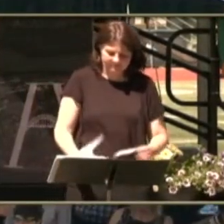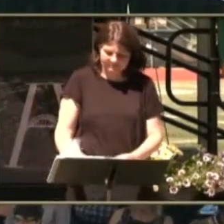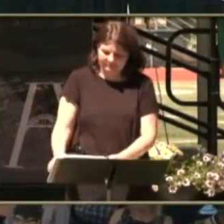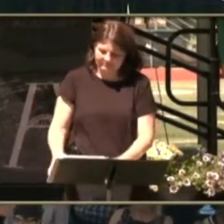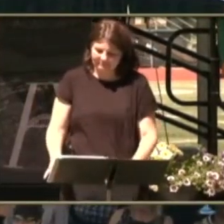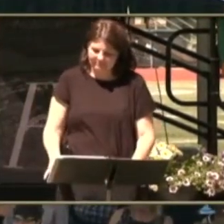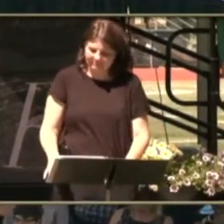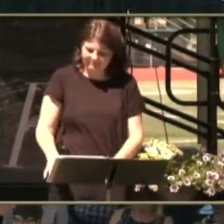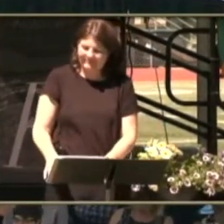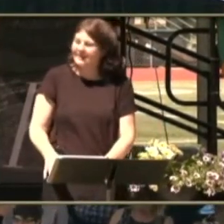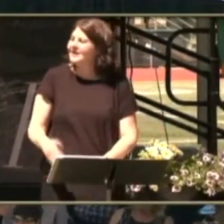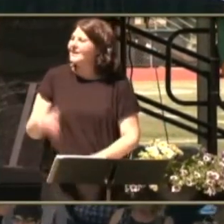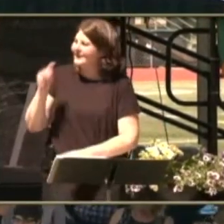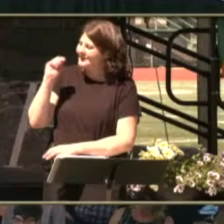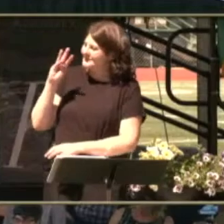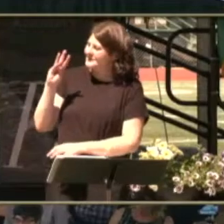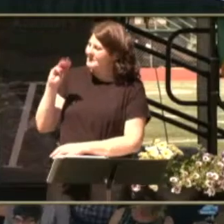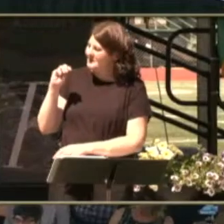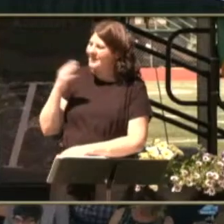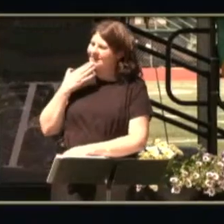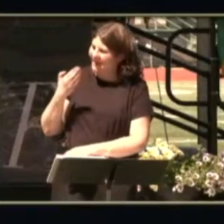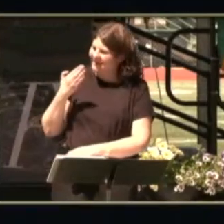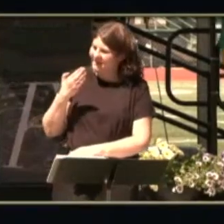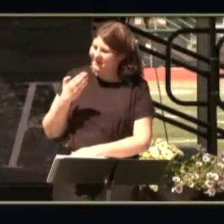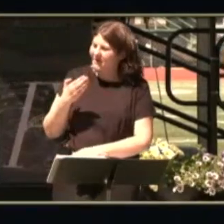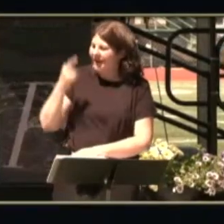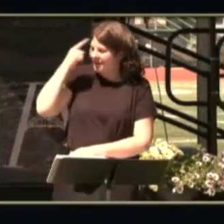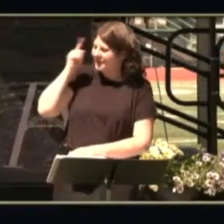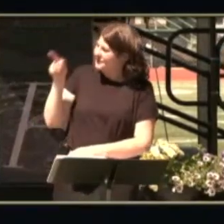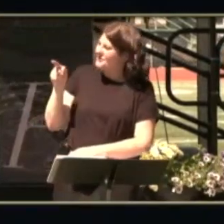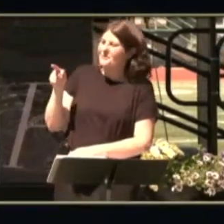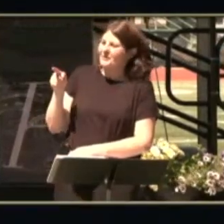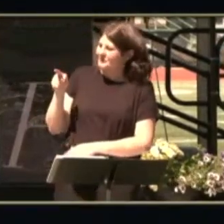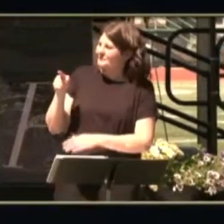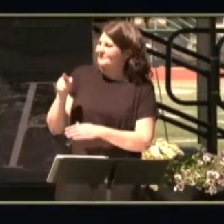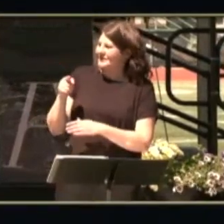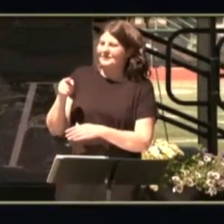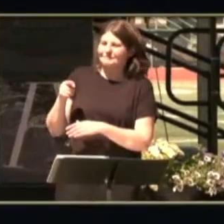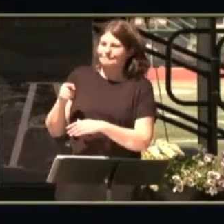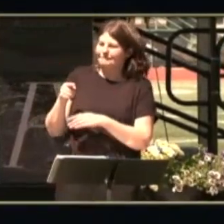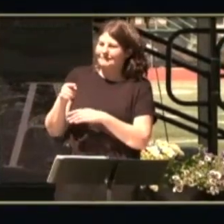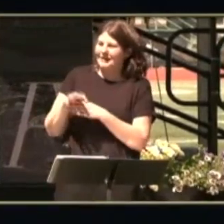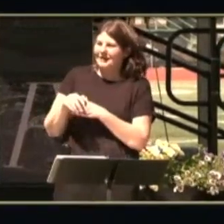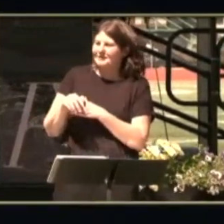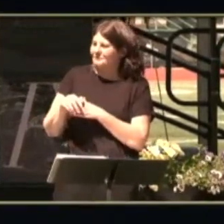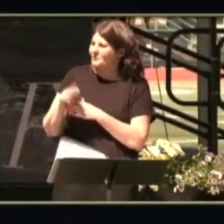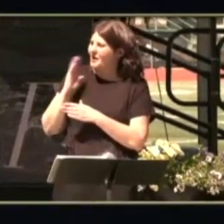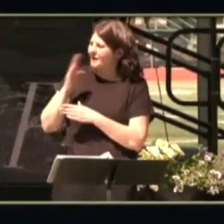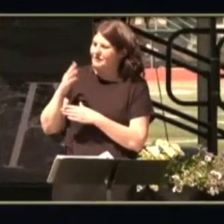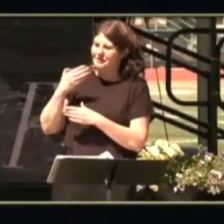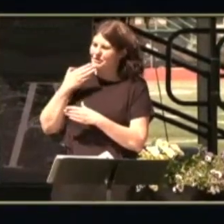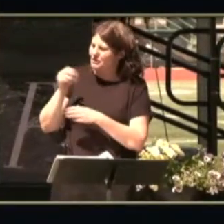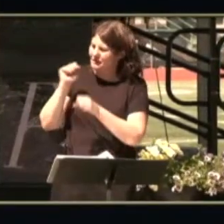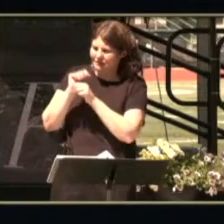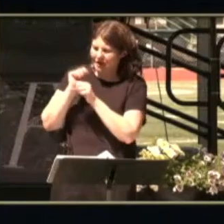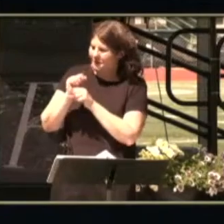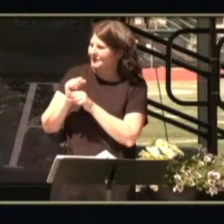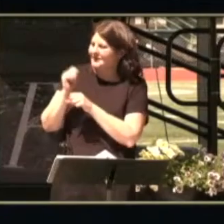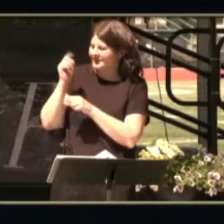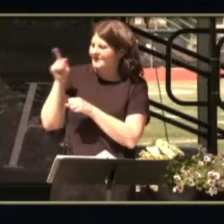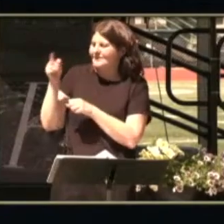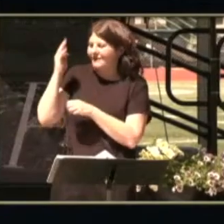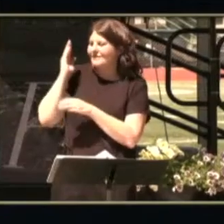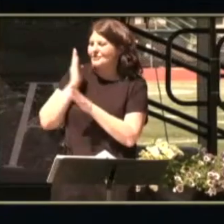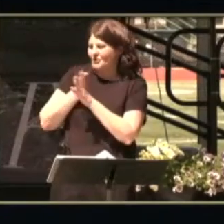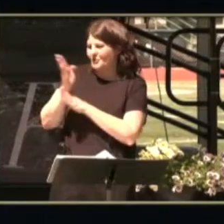well timothy thank you i think uh you'll have a career in him seeing outstanding job of that and uh